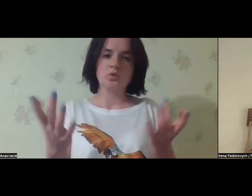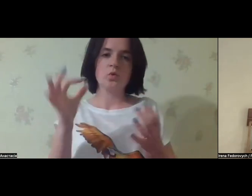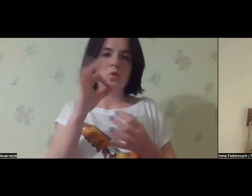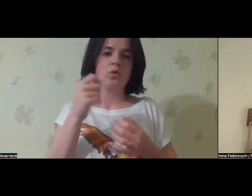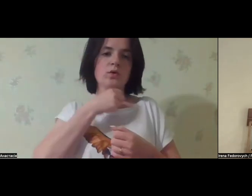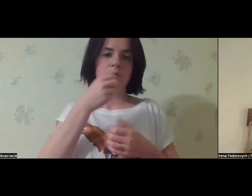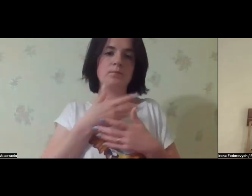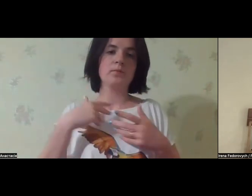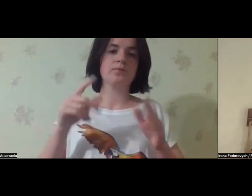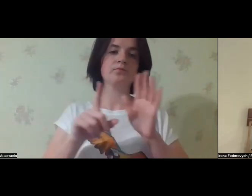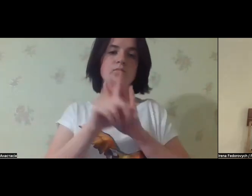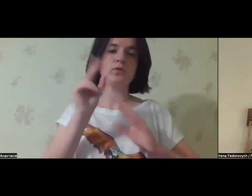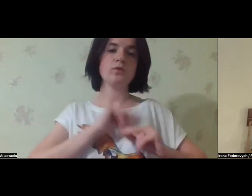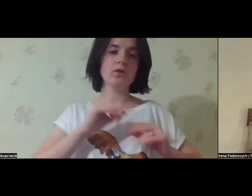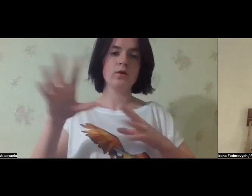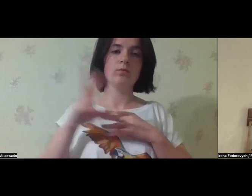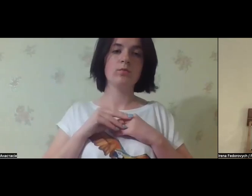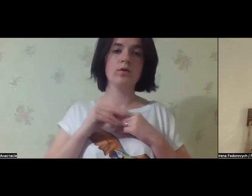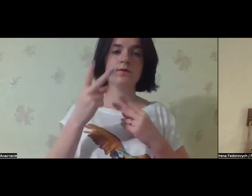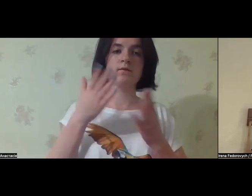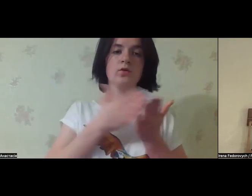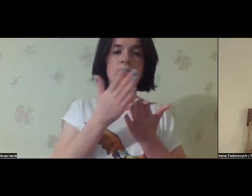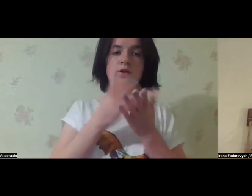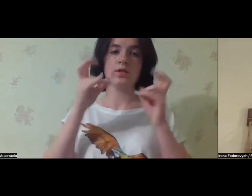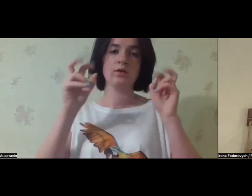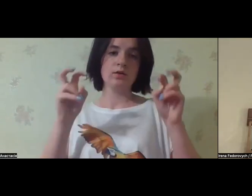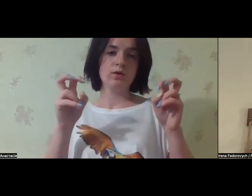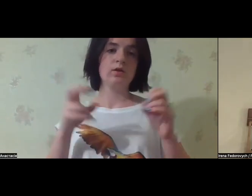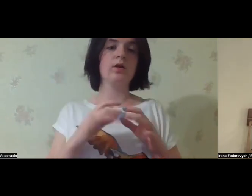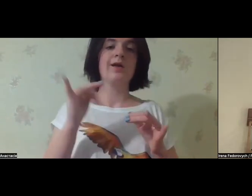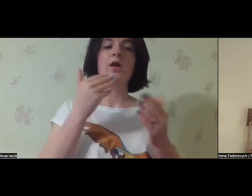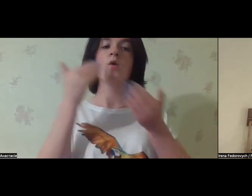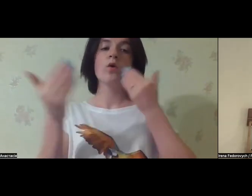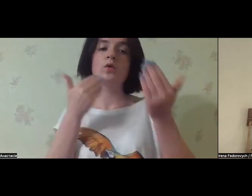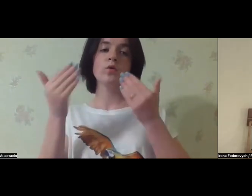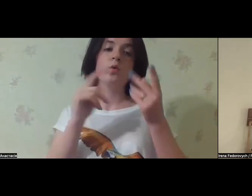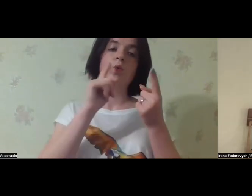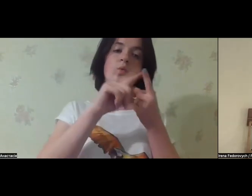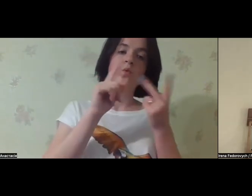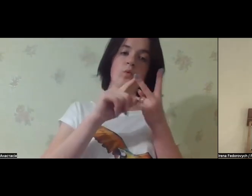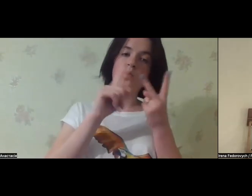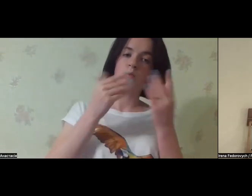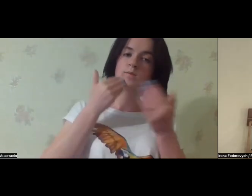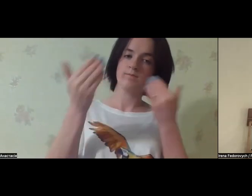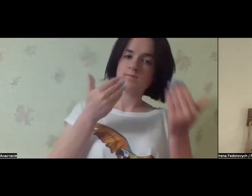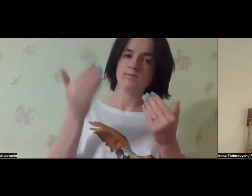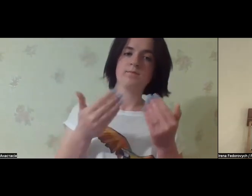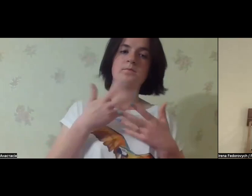institutions, some orphanages, the children, but nobody cared about the adults. So we started with the desktop